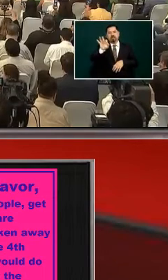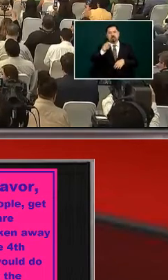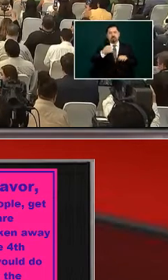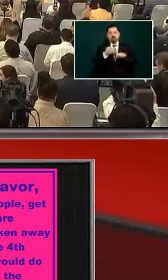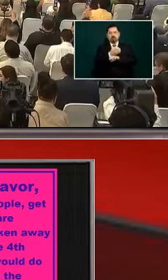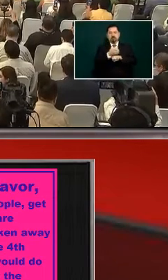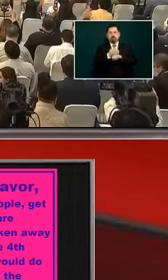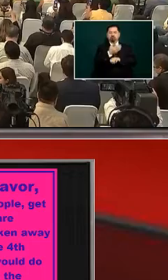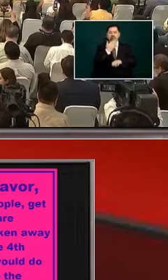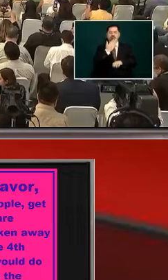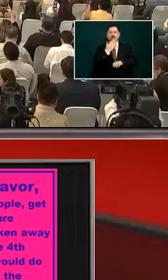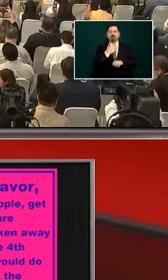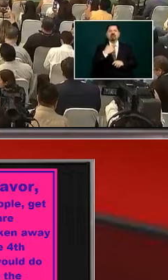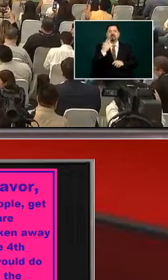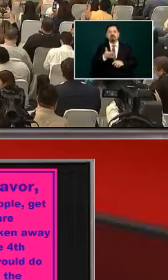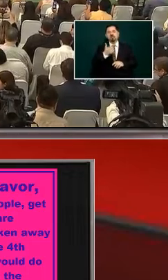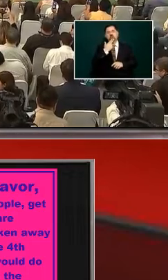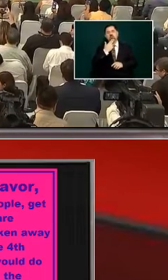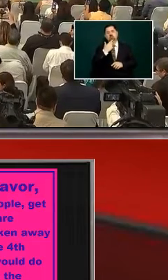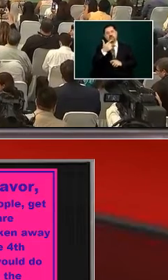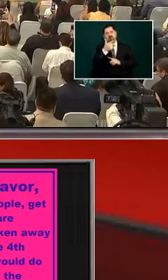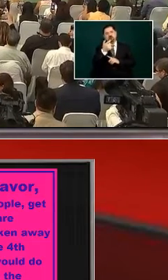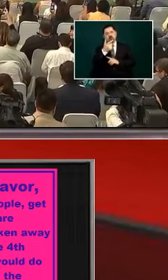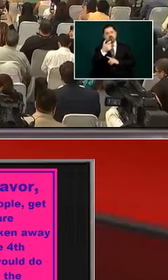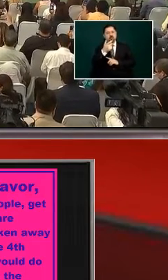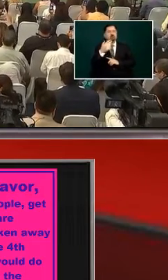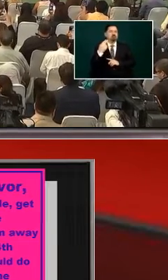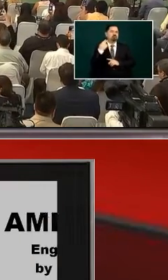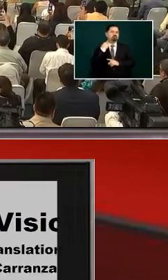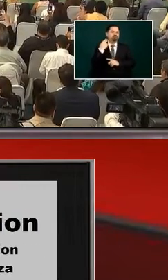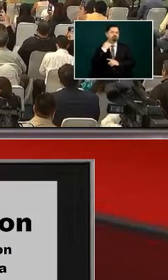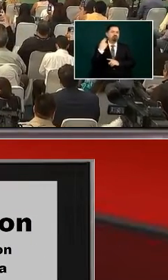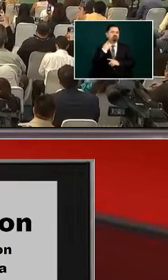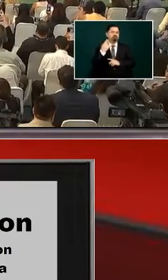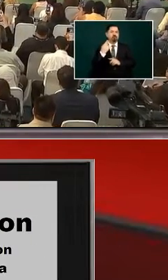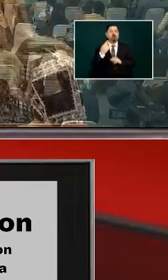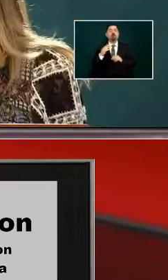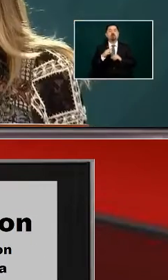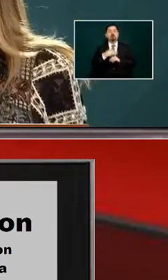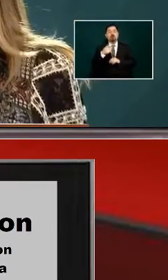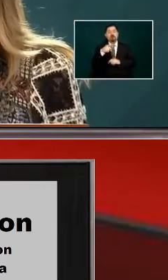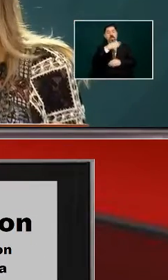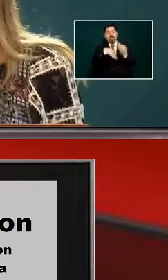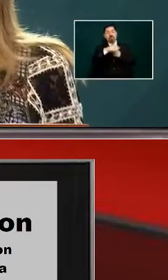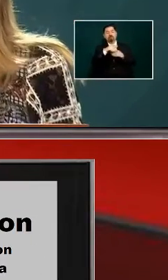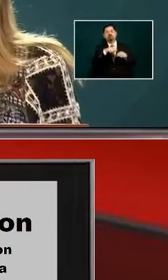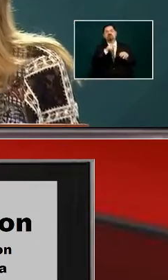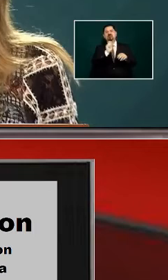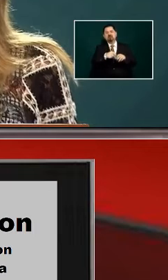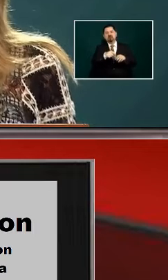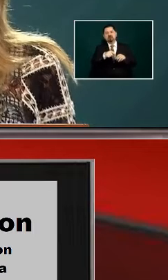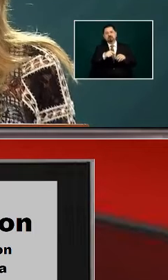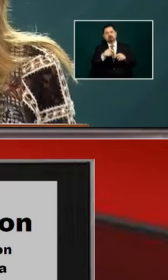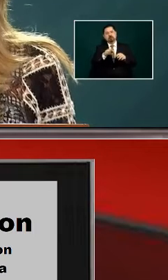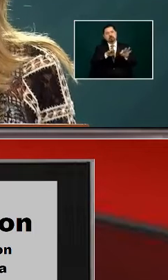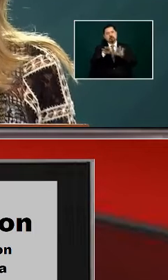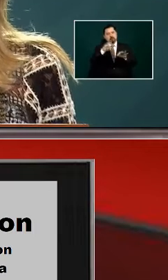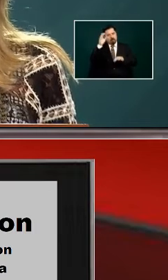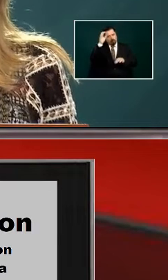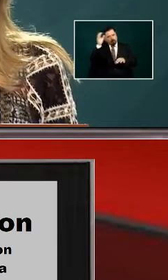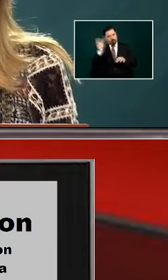in Sonora are done with firearms and we it has a lot to do with organized crime